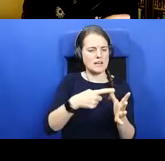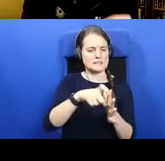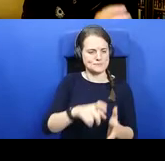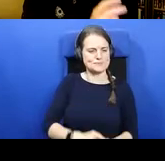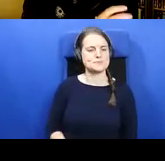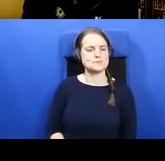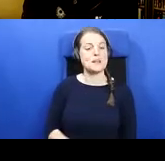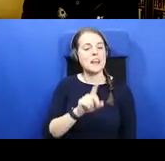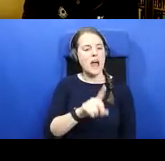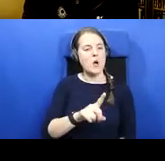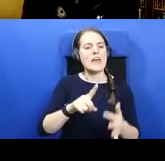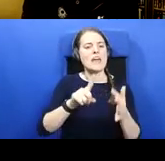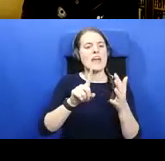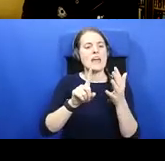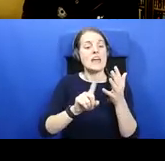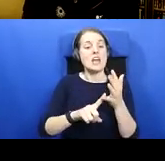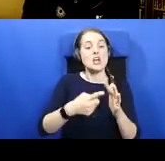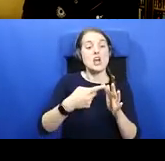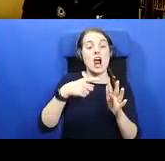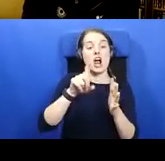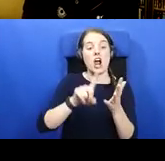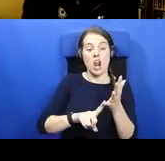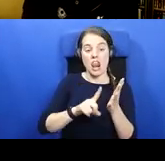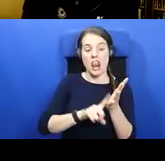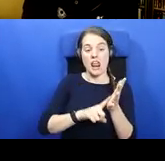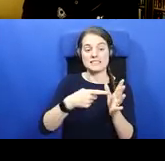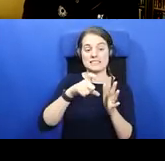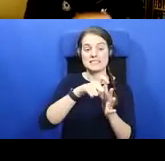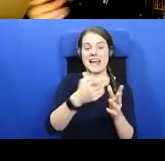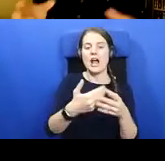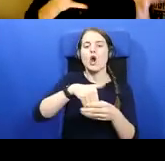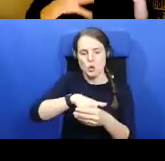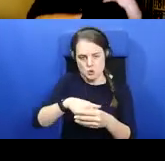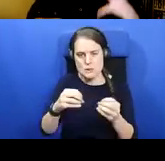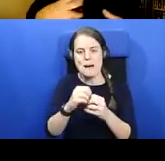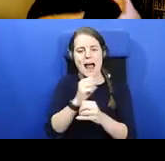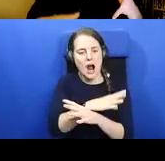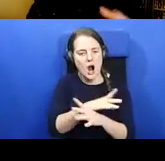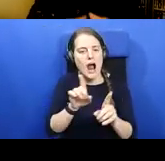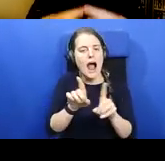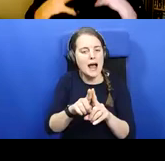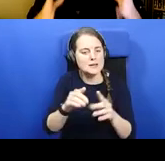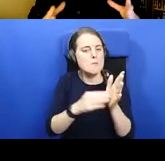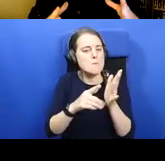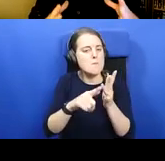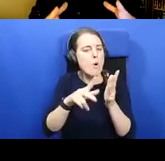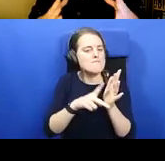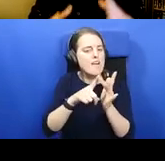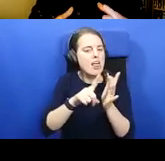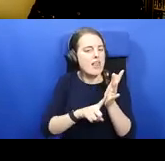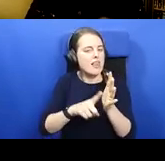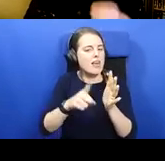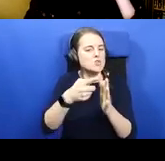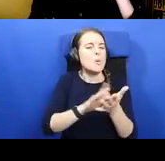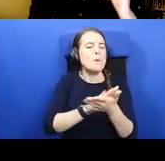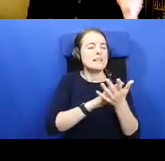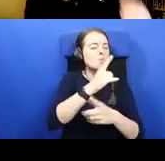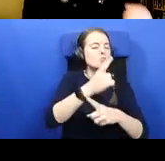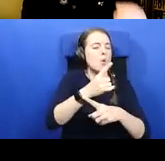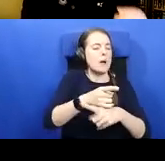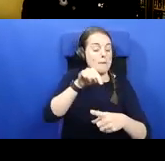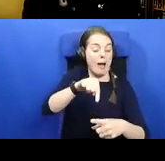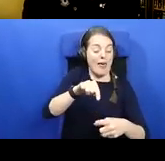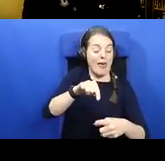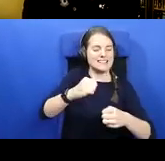Iachacholid also contains the churches of Bangor and Mobile. So we're looking at that same geographical area. And what I